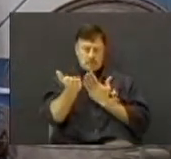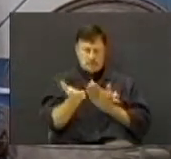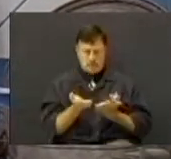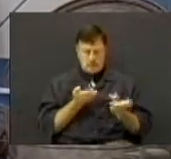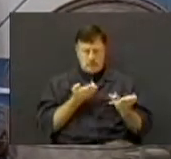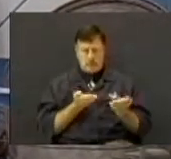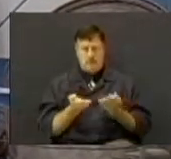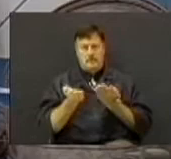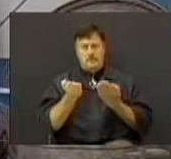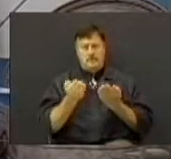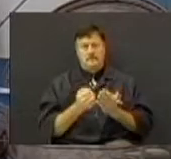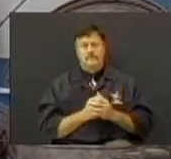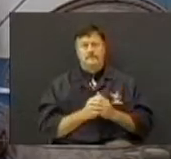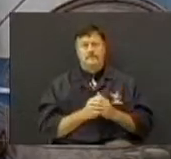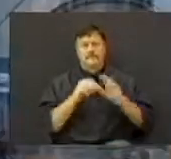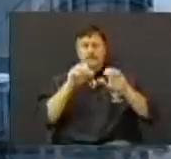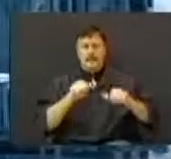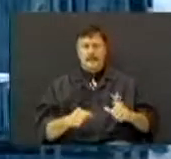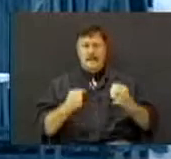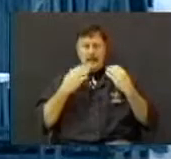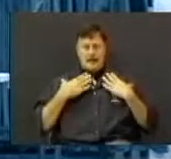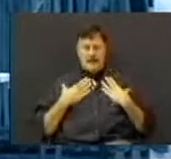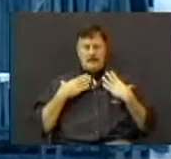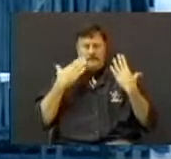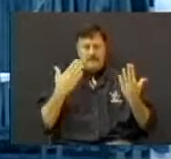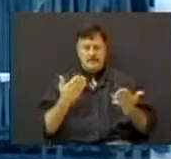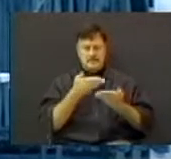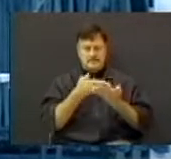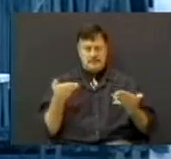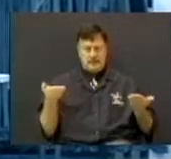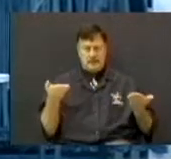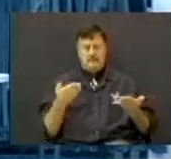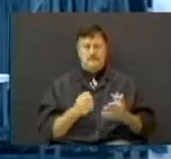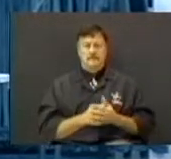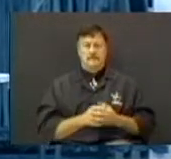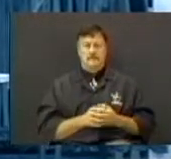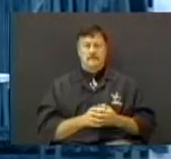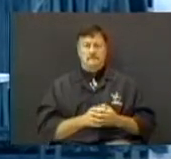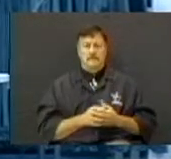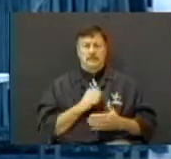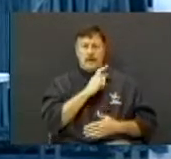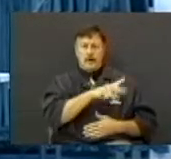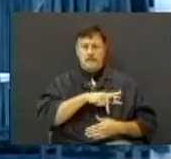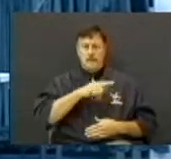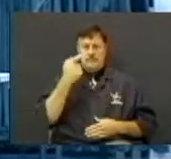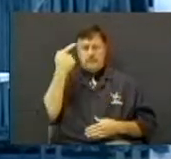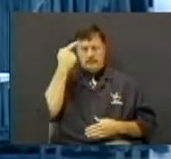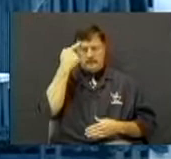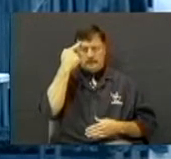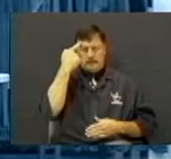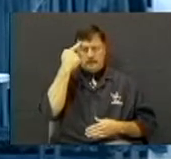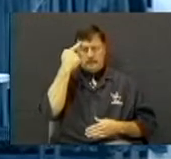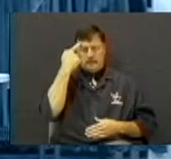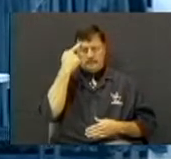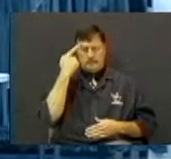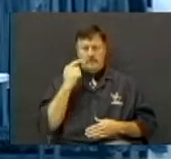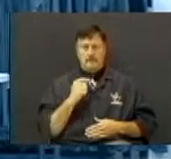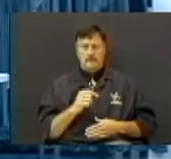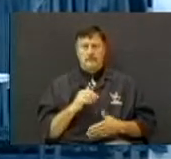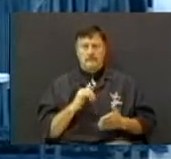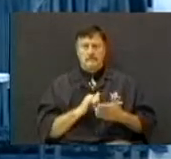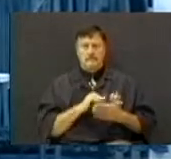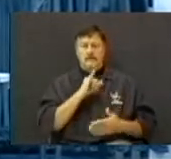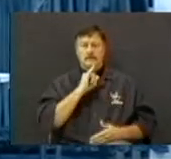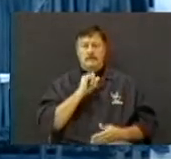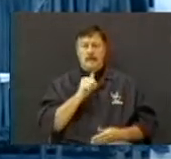And can I confess to you something? I personally think that I'm a